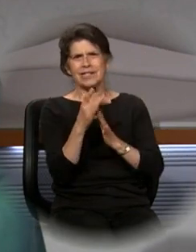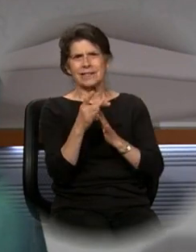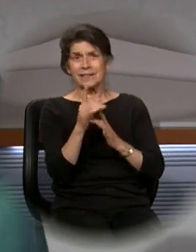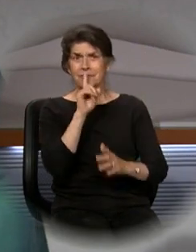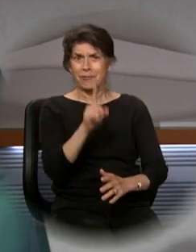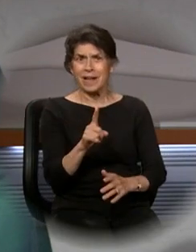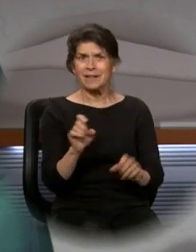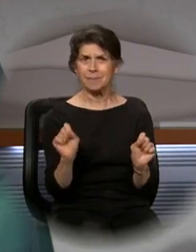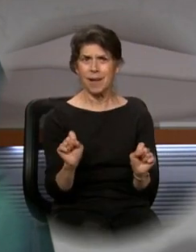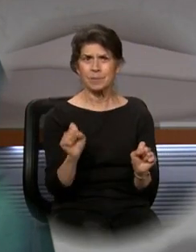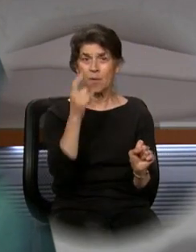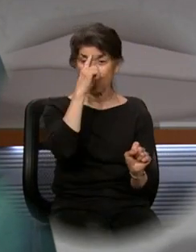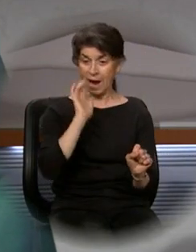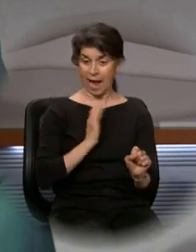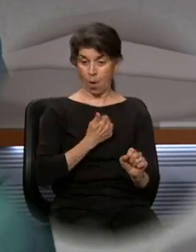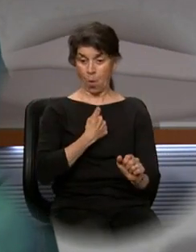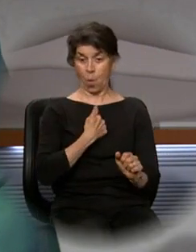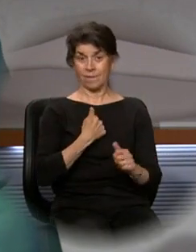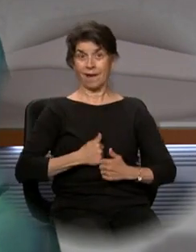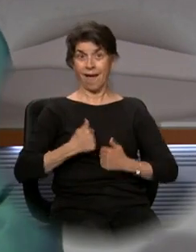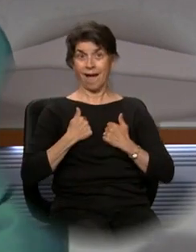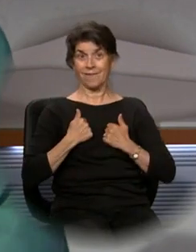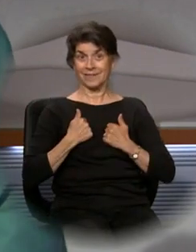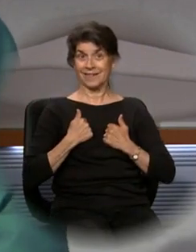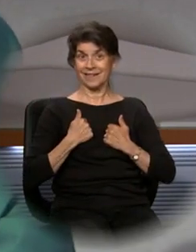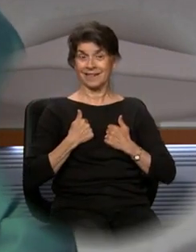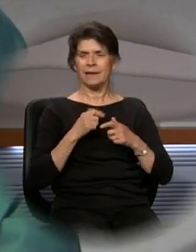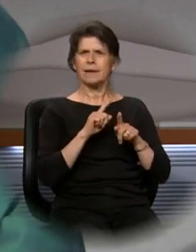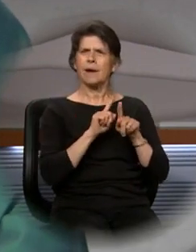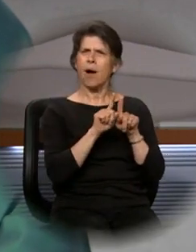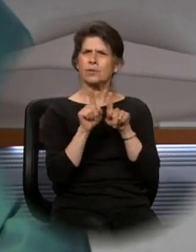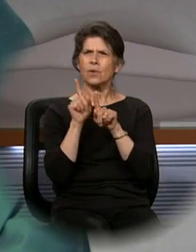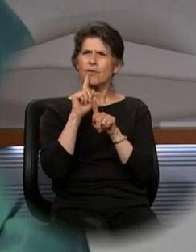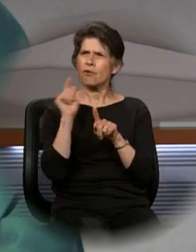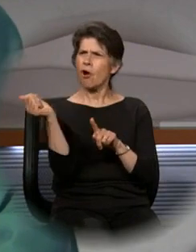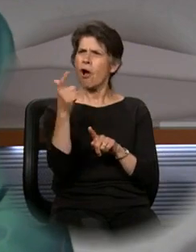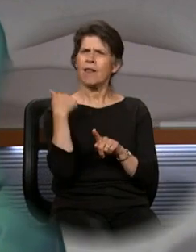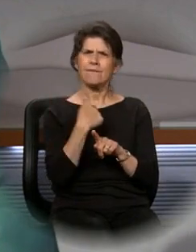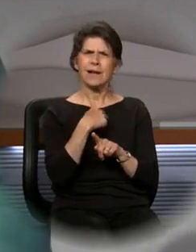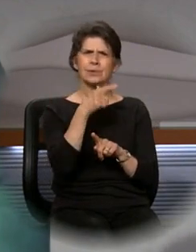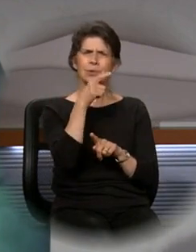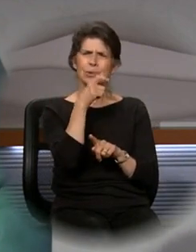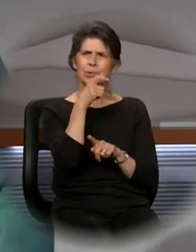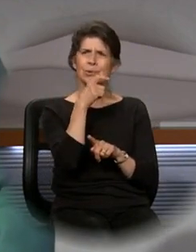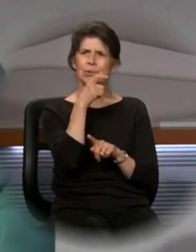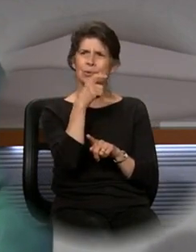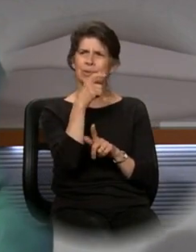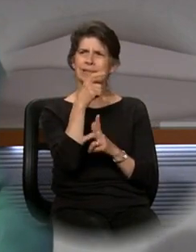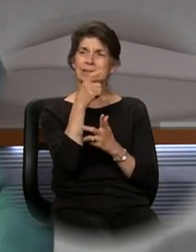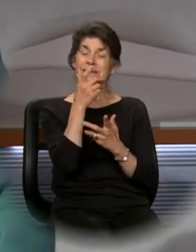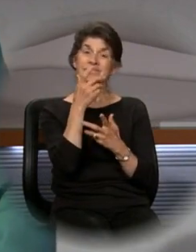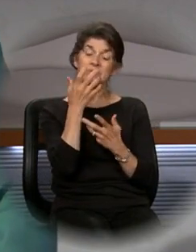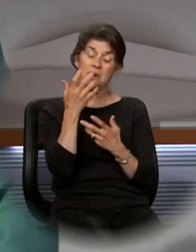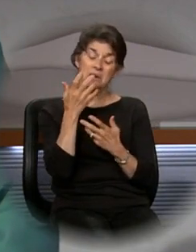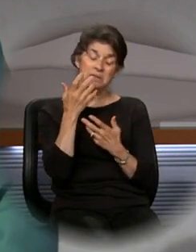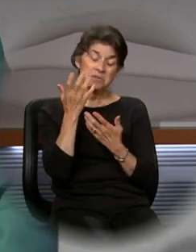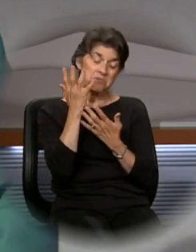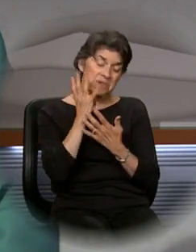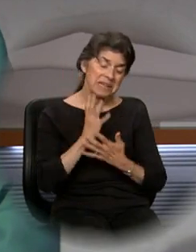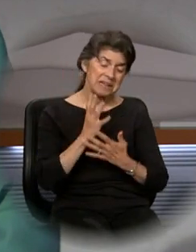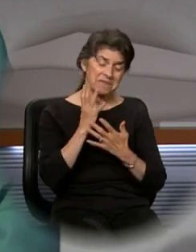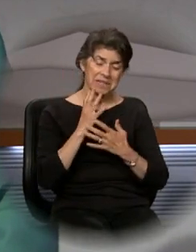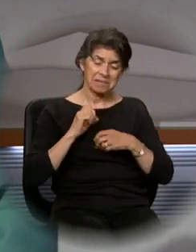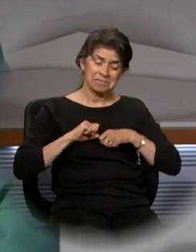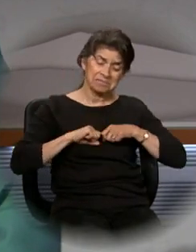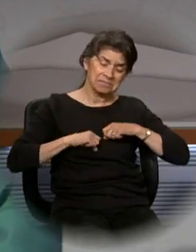possible for our own lives, but also for all of us who spend time with the grieving and those who